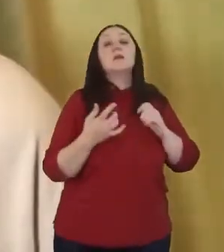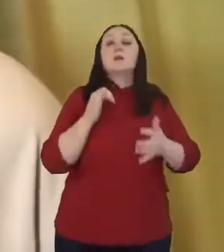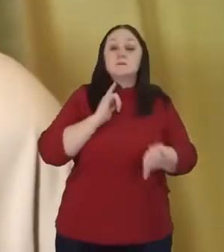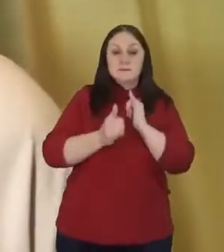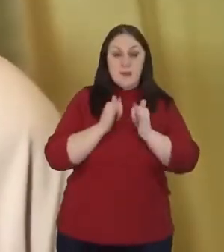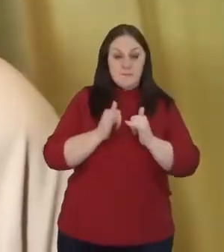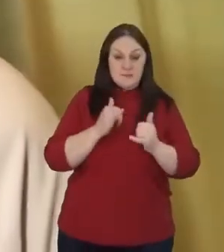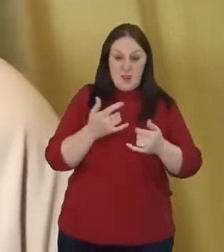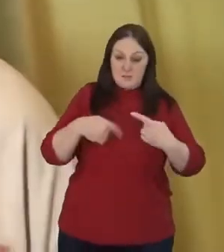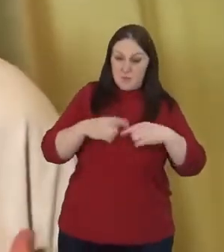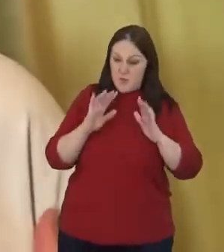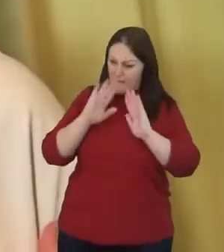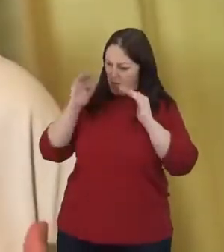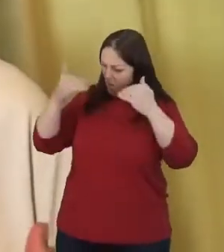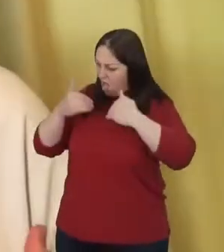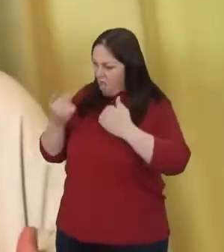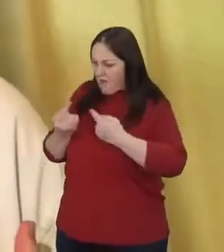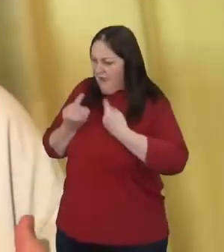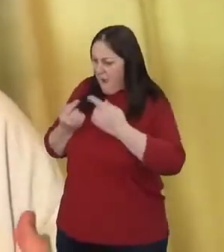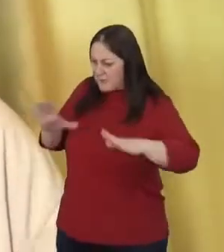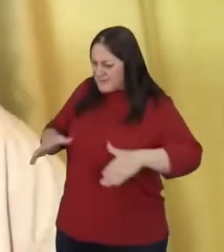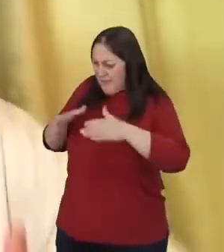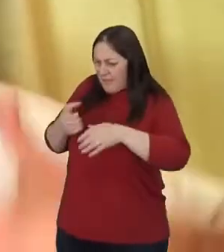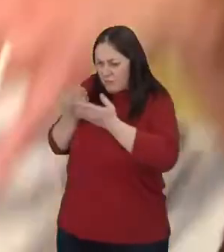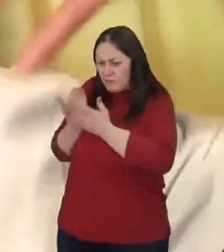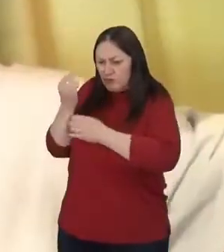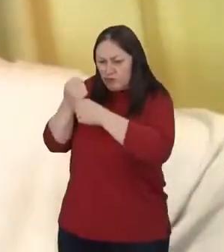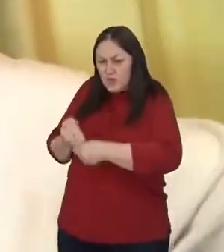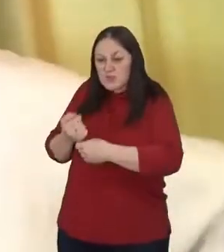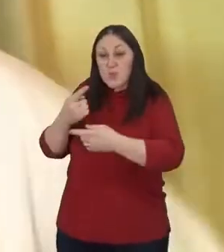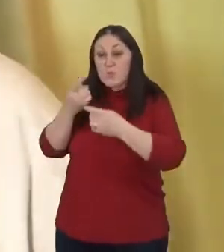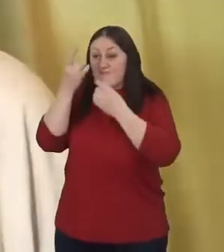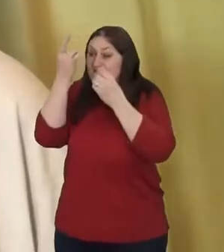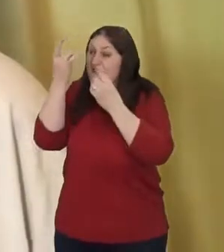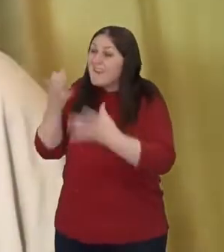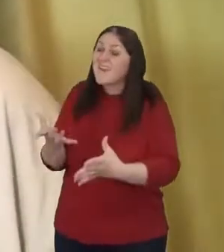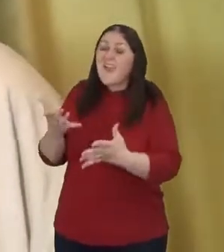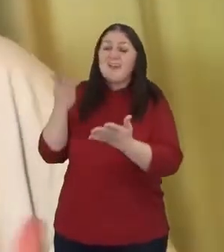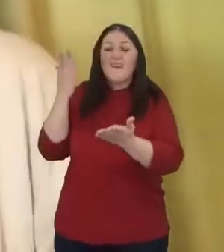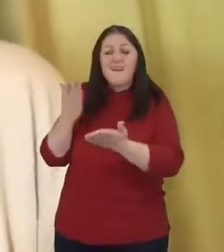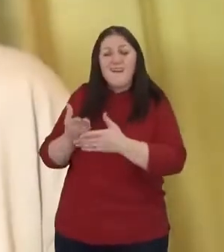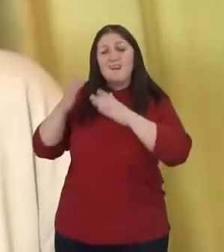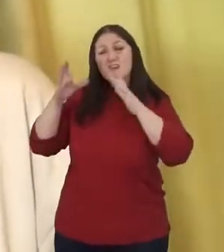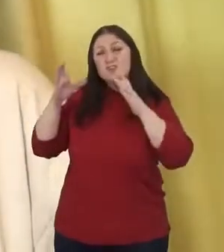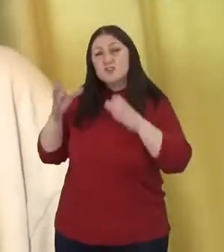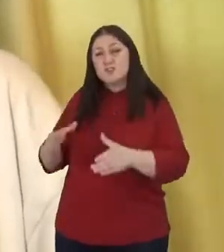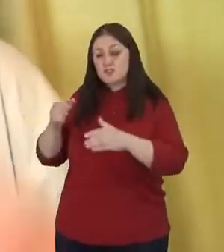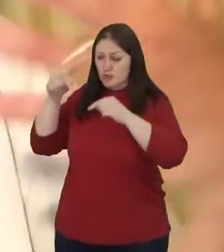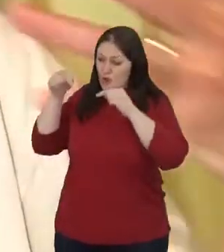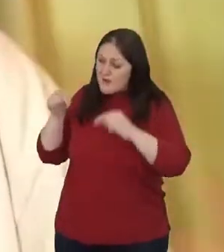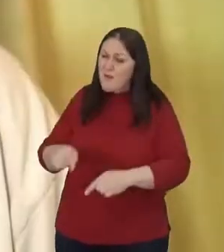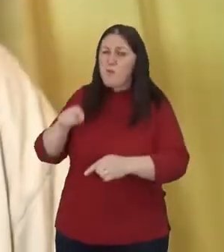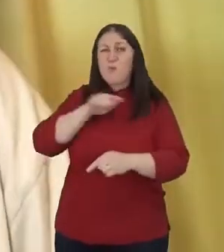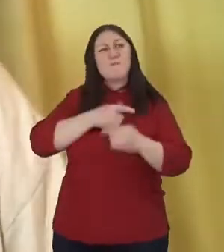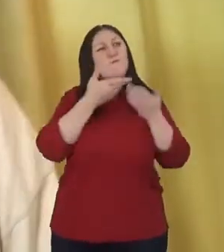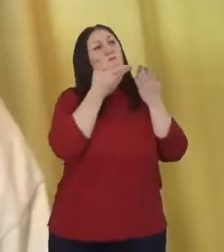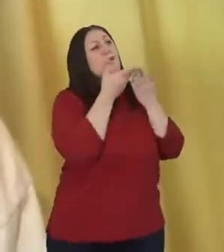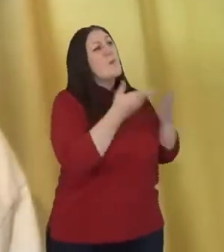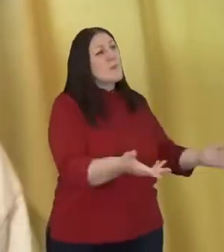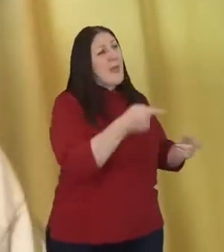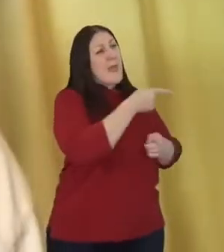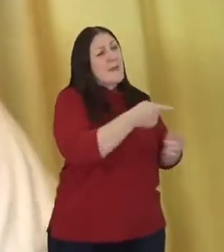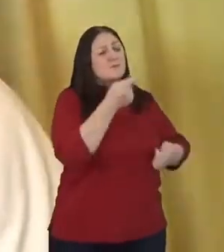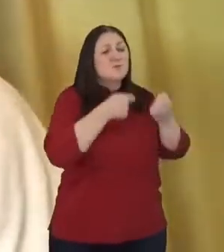get so focused on ourselves that we forget that the church exists for the world, right? We exist to heal the broken